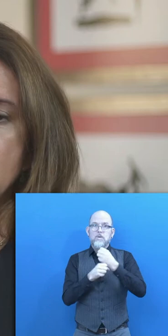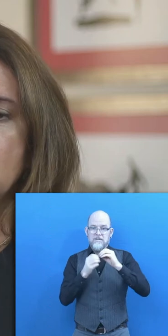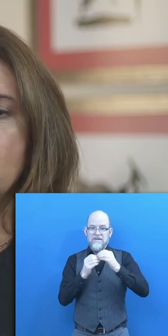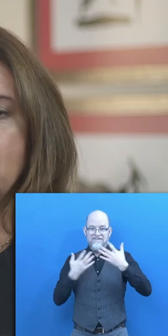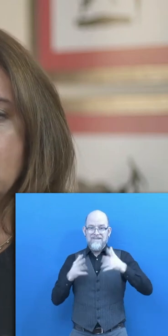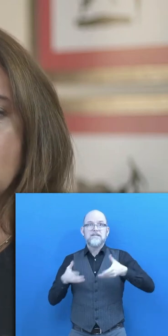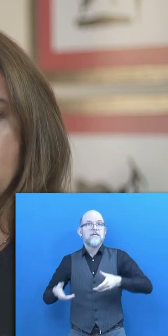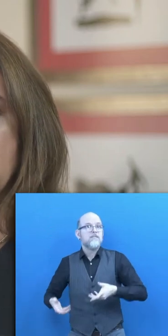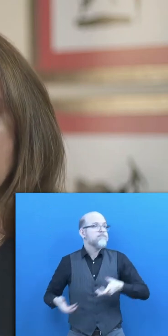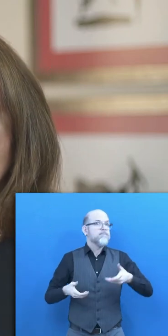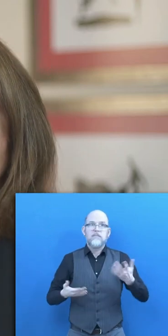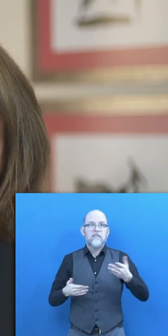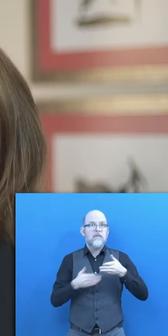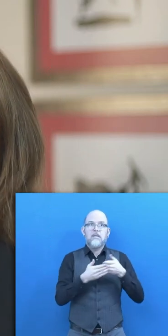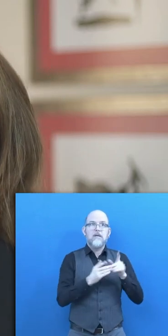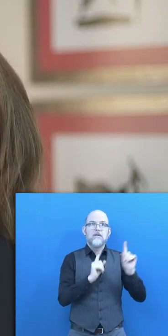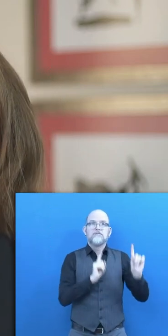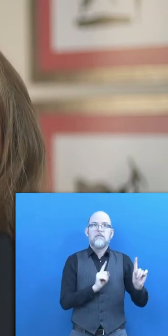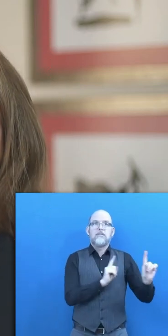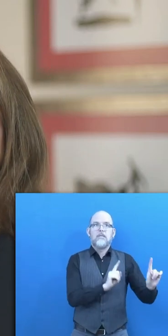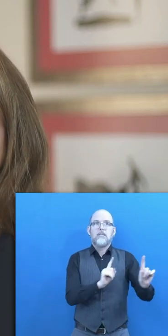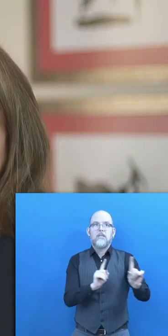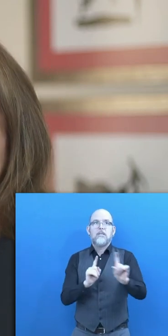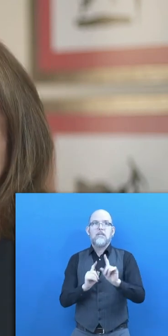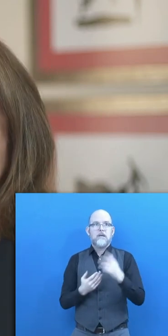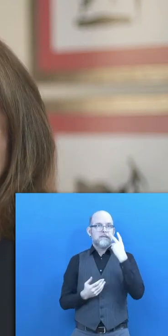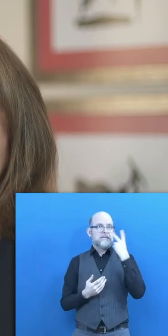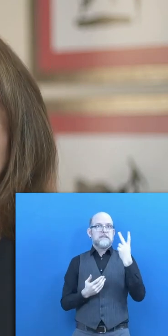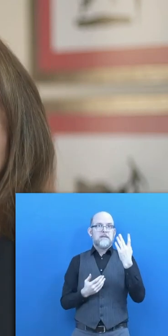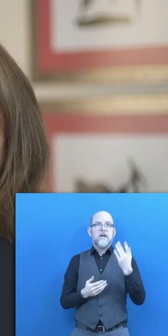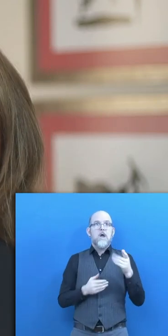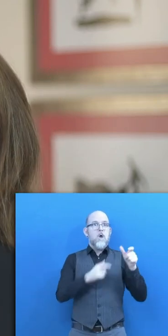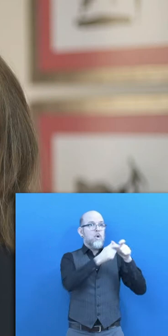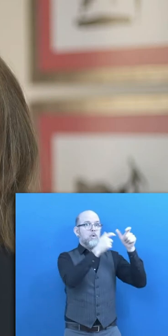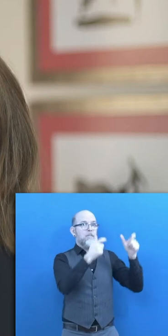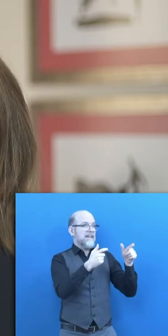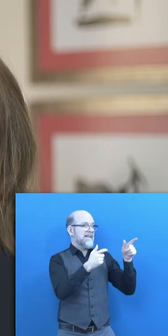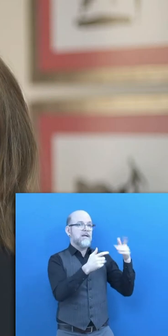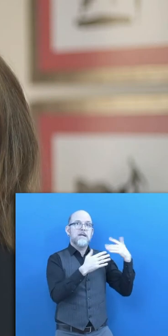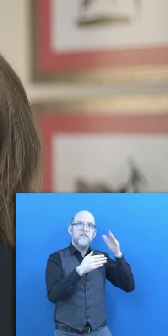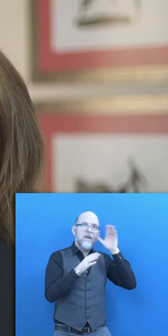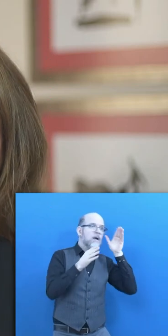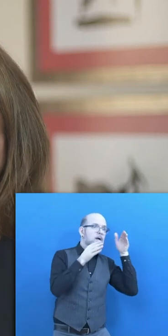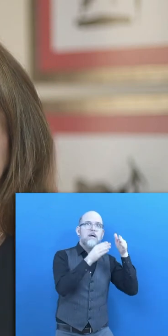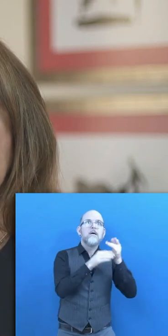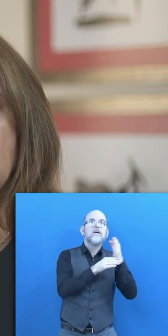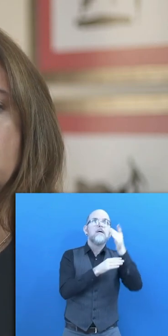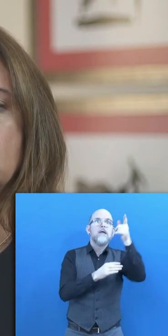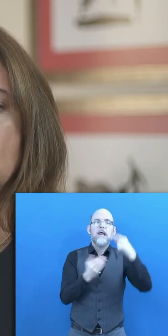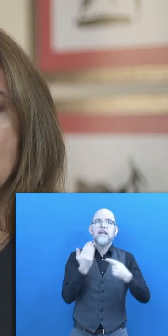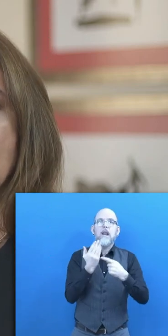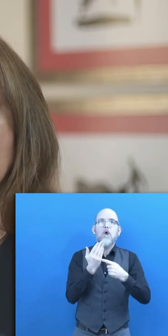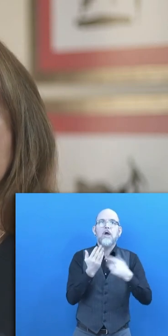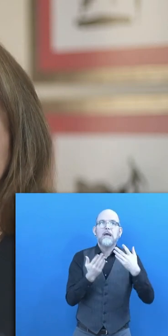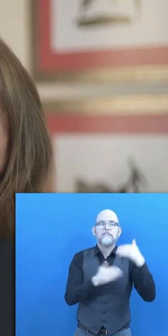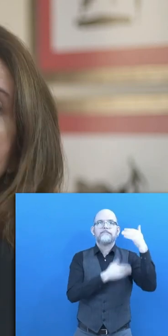thirdly, many companies, workers and employees are now using the options available for technology adapted